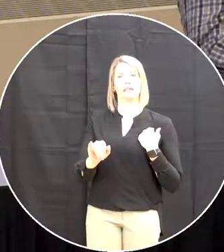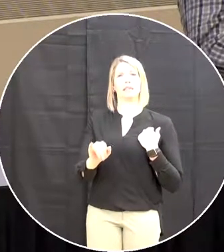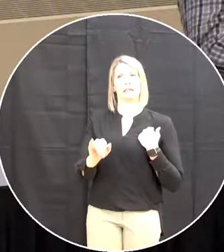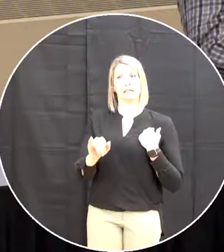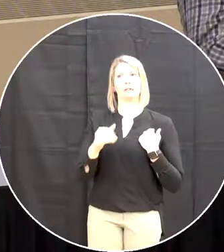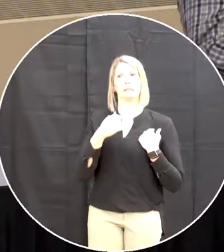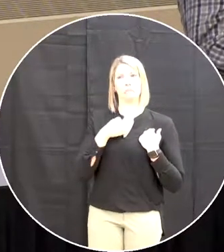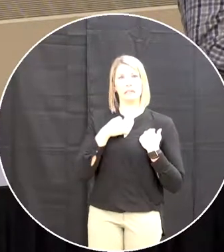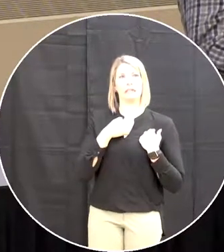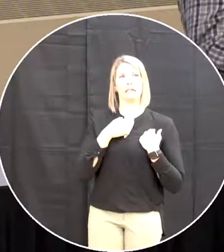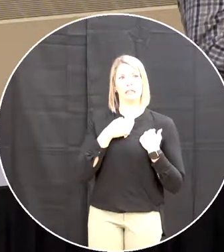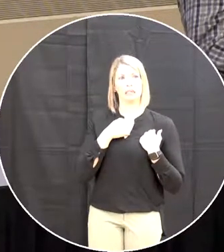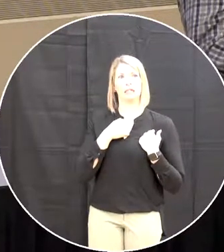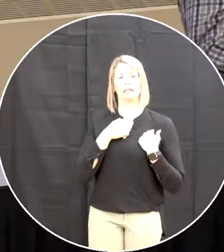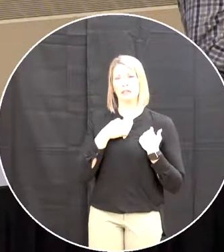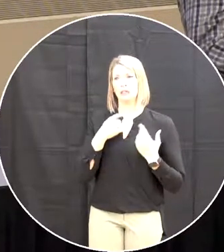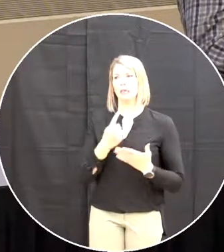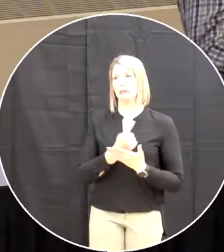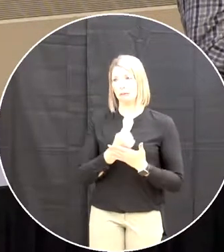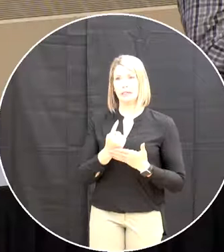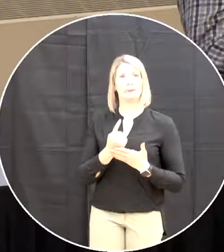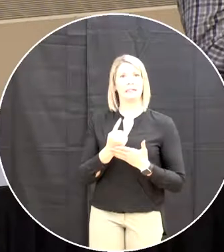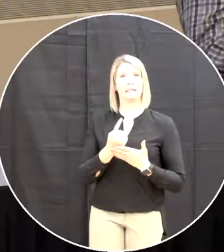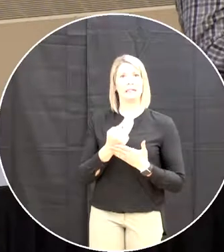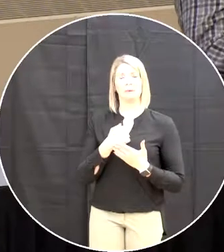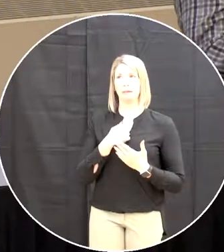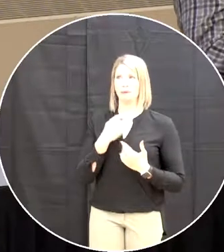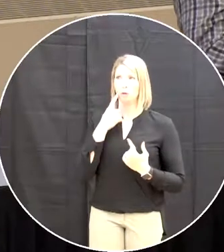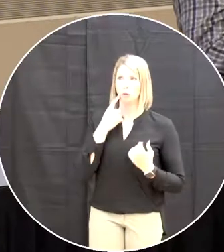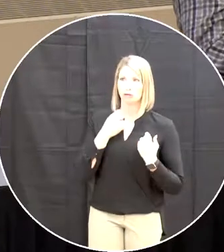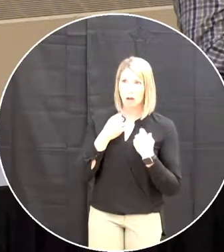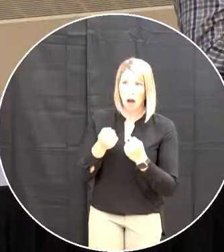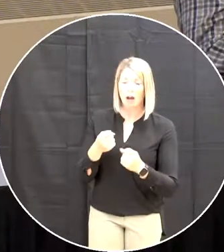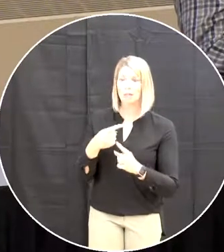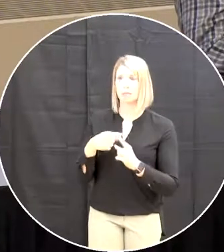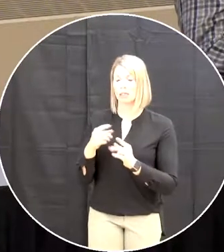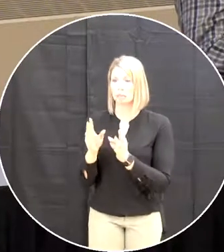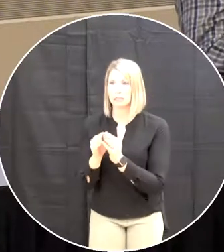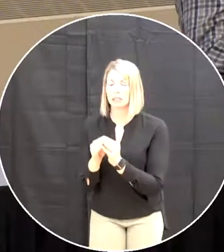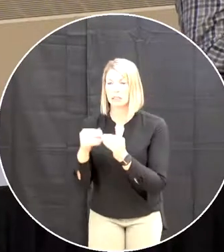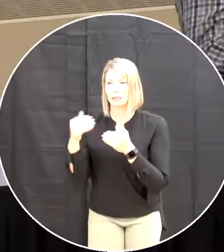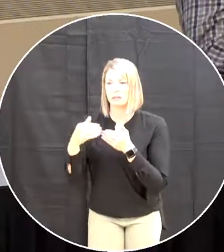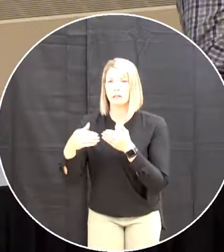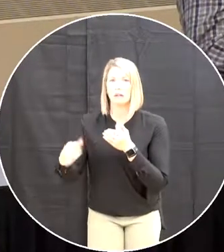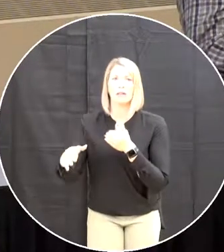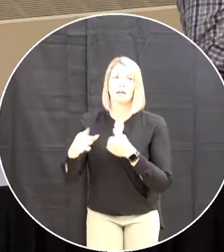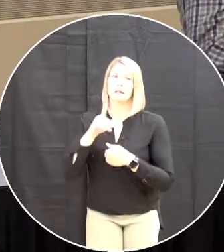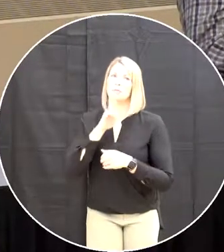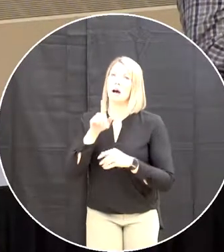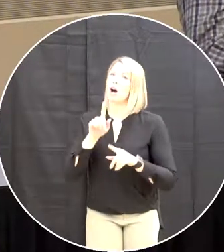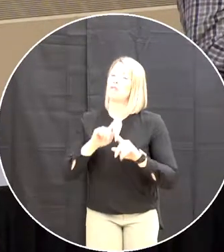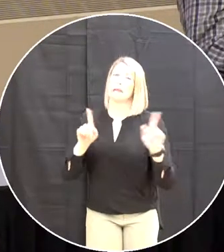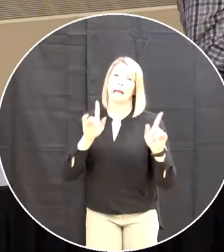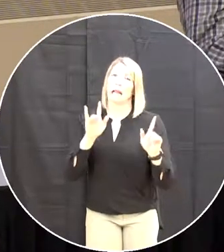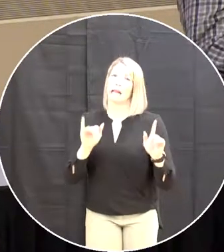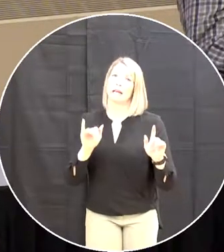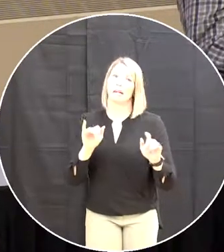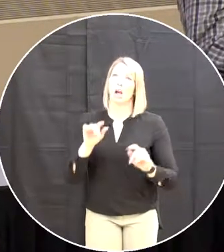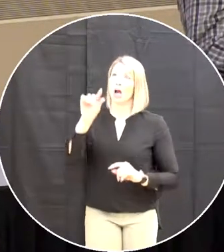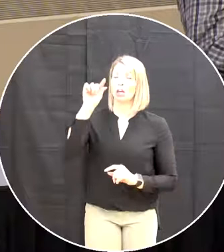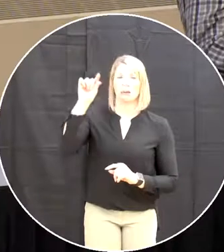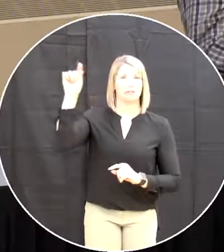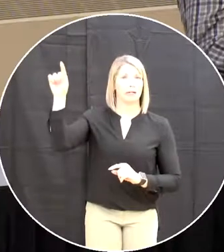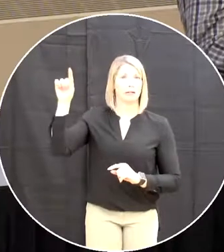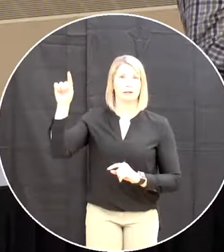it consumes as much as four or five days of my time so i think that's a consideration government has been functioning you know virtually